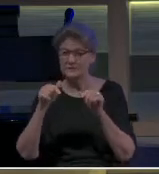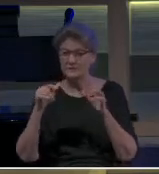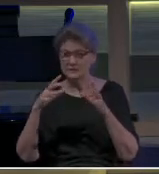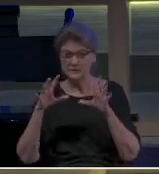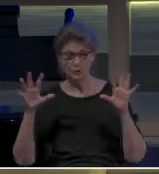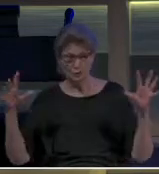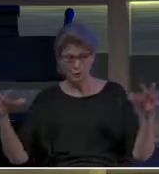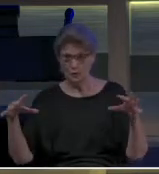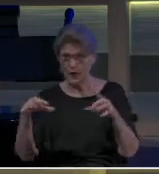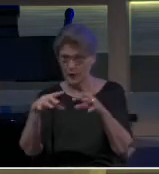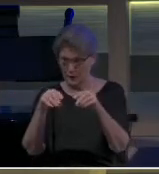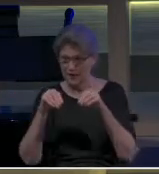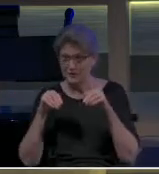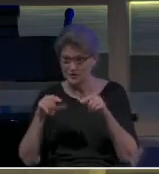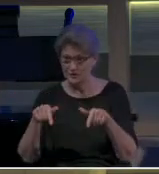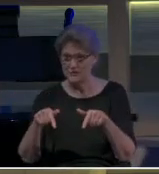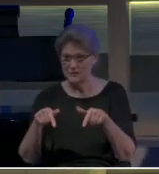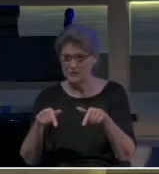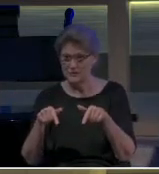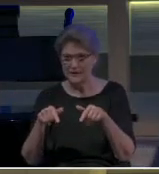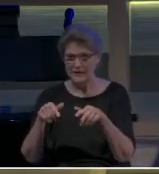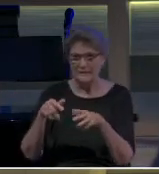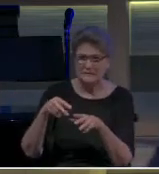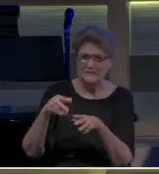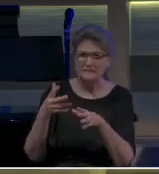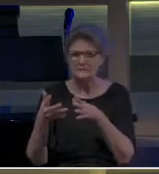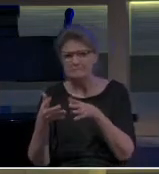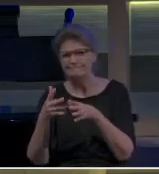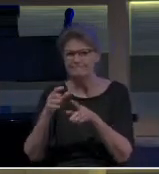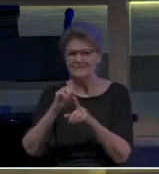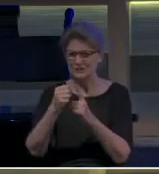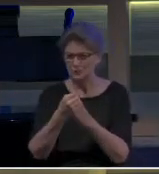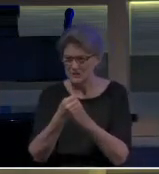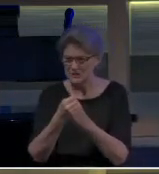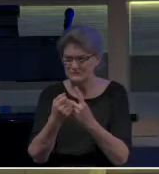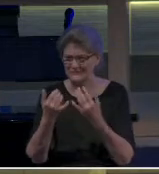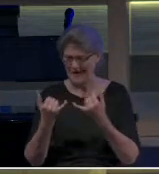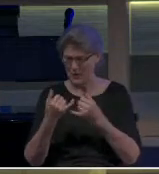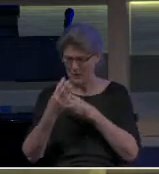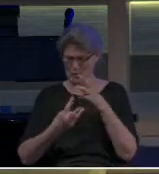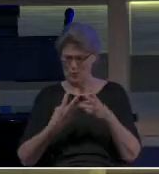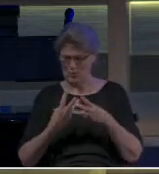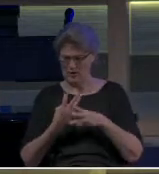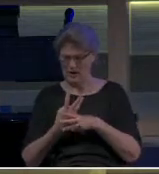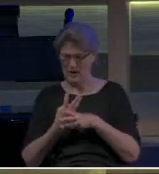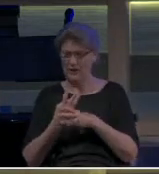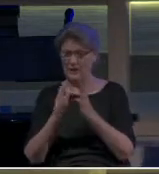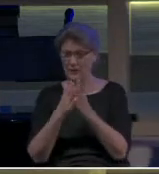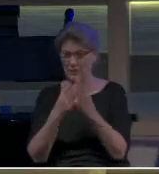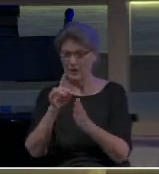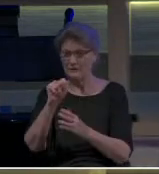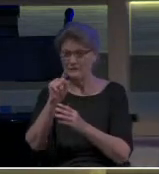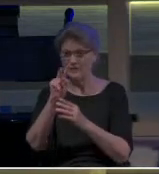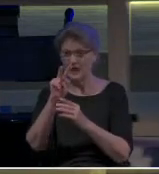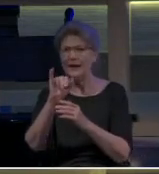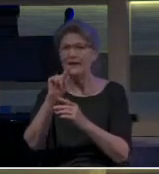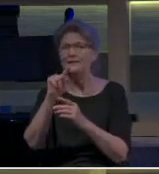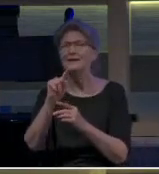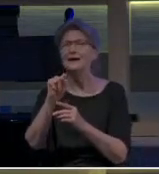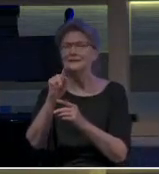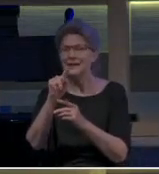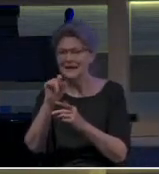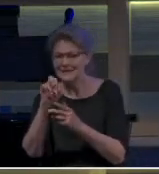right now and where our world is at right now, that the book of Titus has a lot to say to us, a lot of very practical